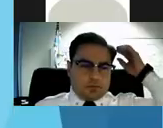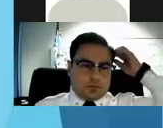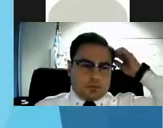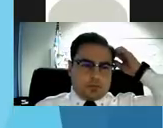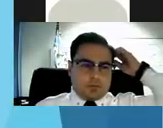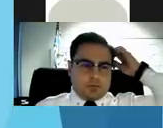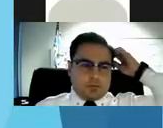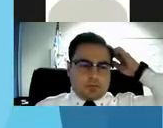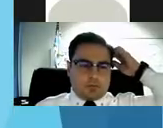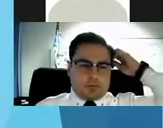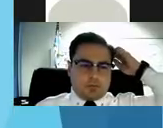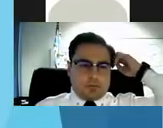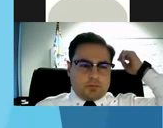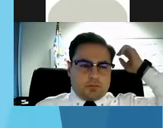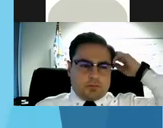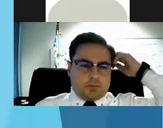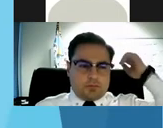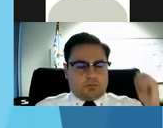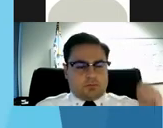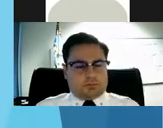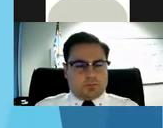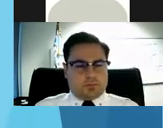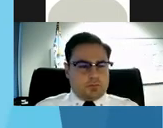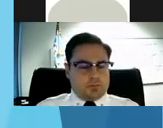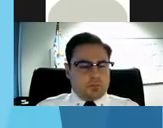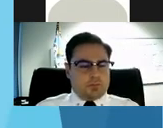as to whether or not misconduct has occurred.